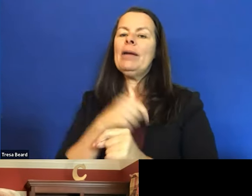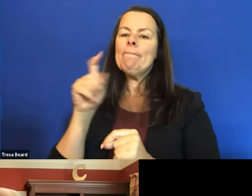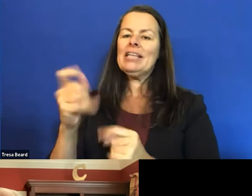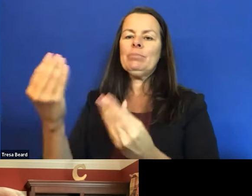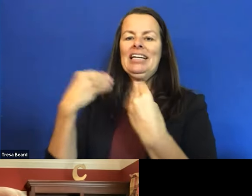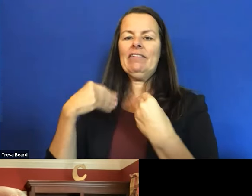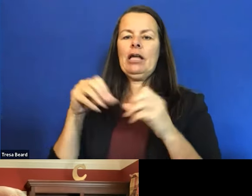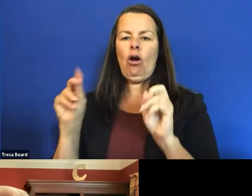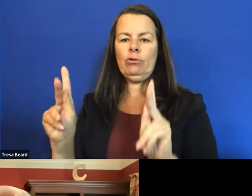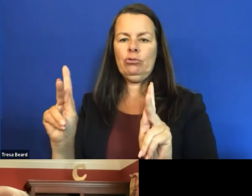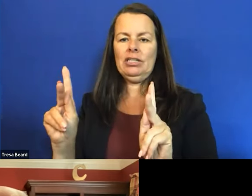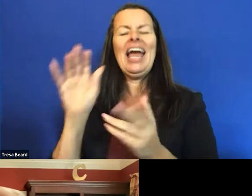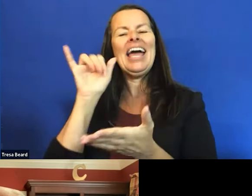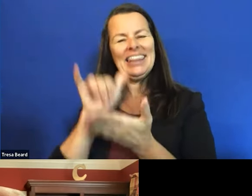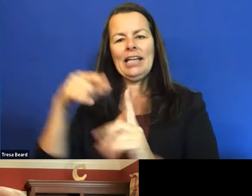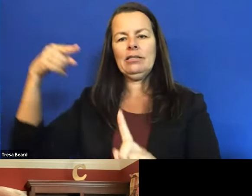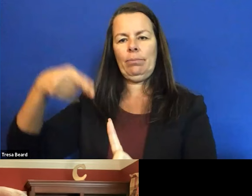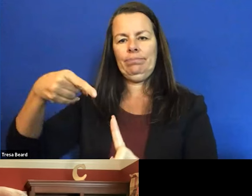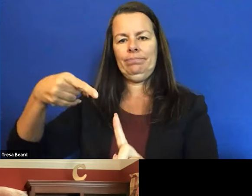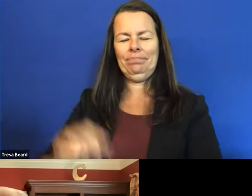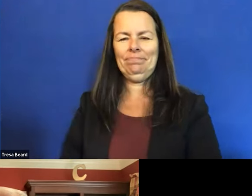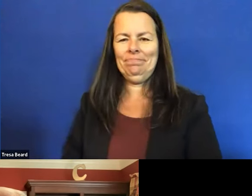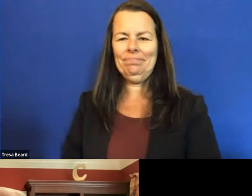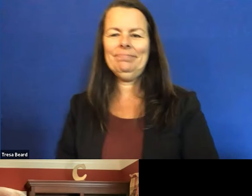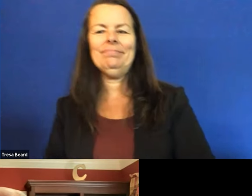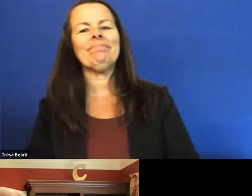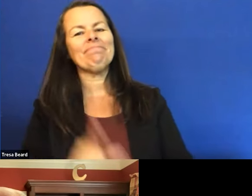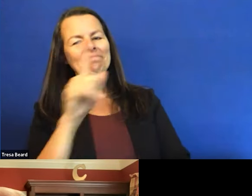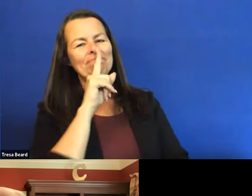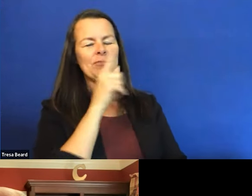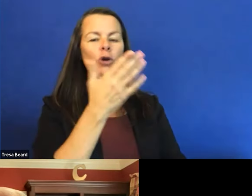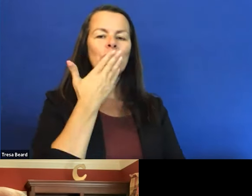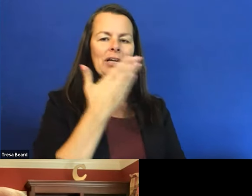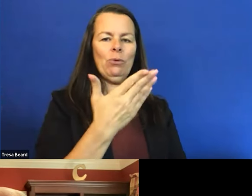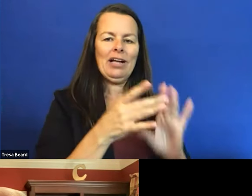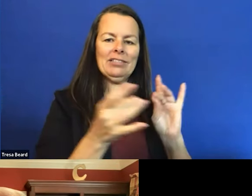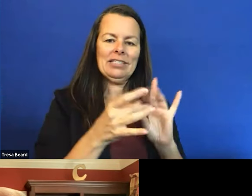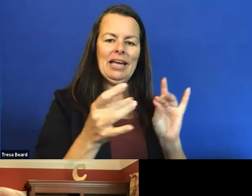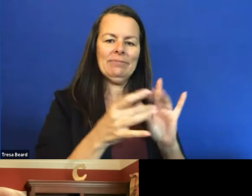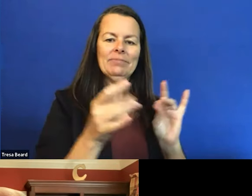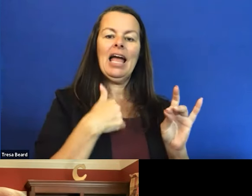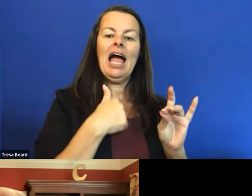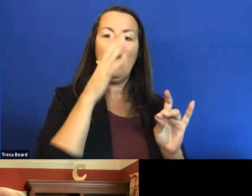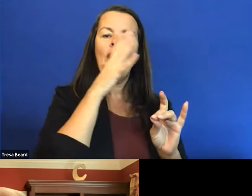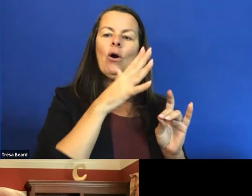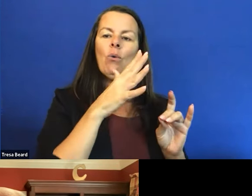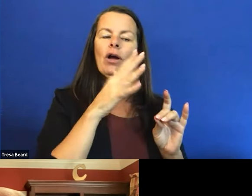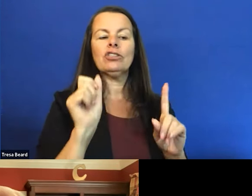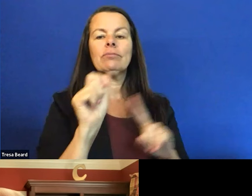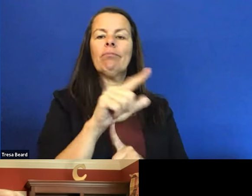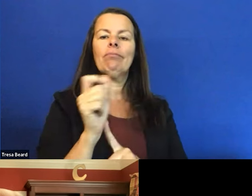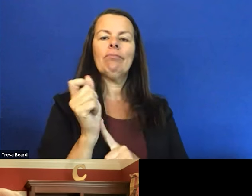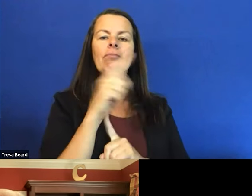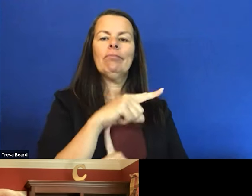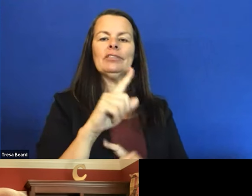And that's what it's all about. Really well said. I'm going to prompt some questions from the audience.